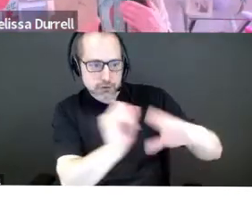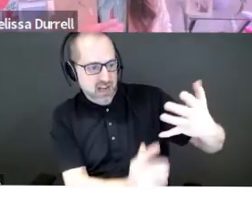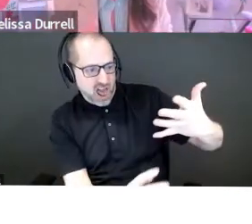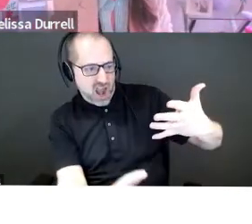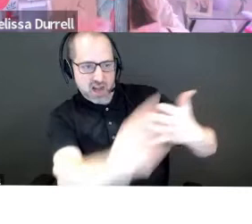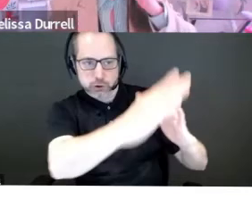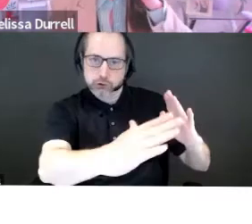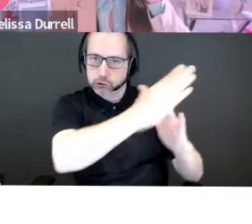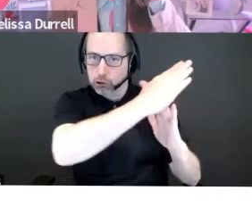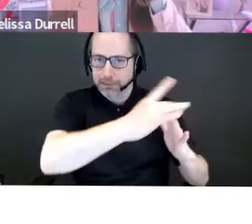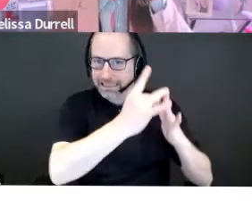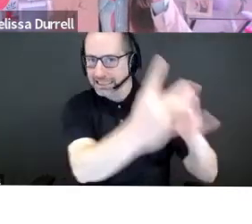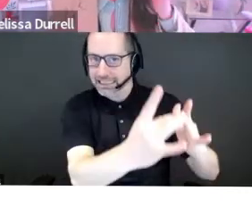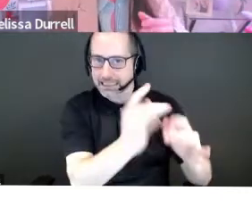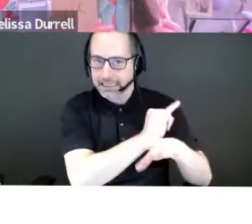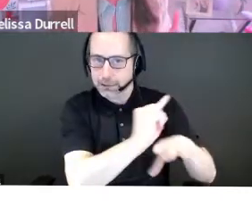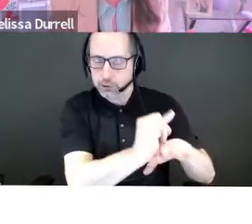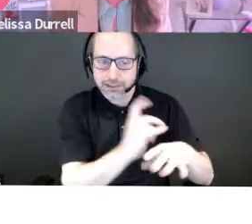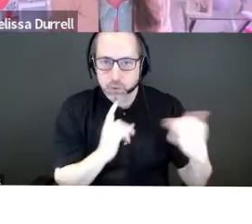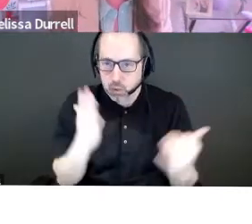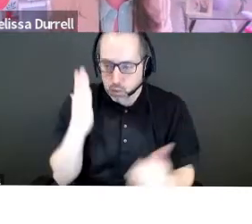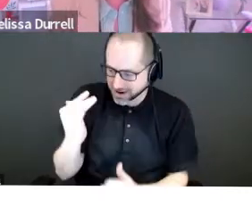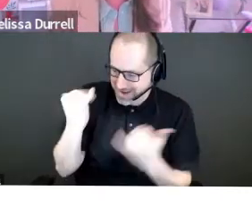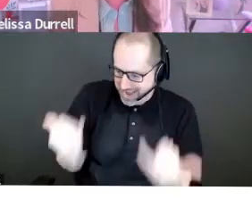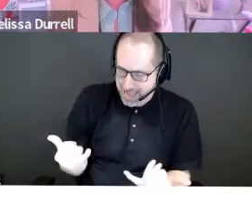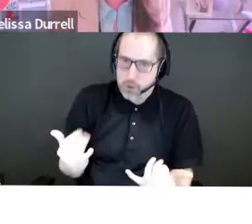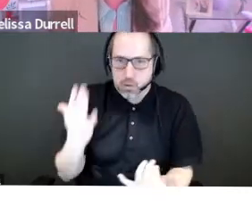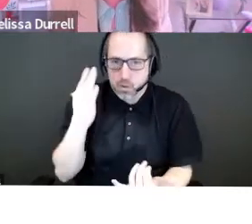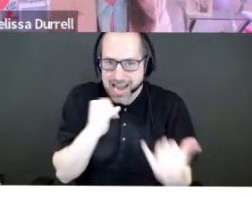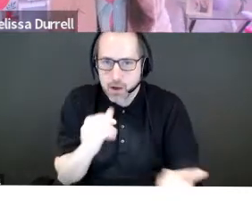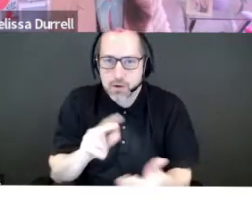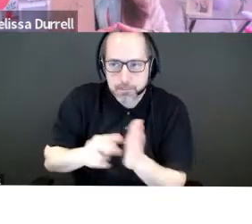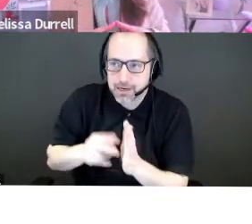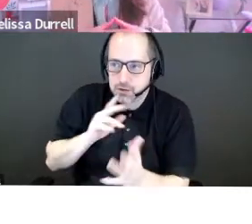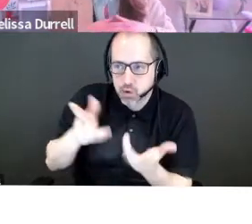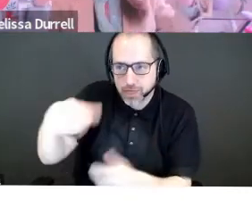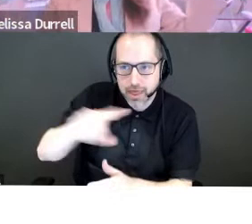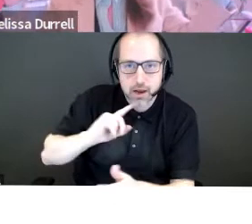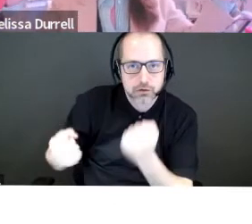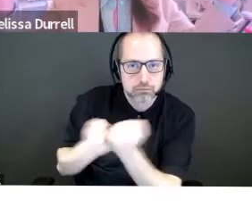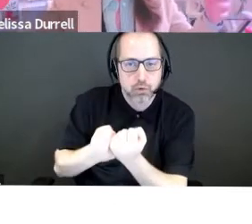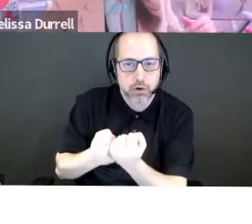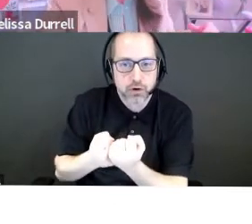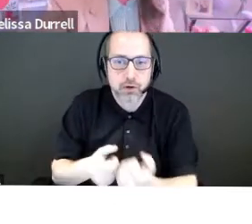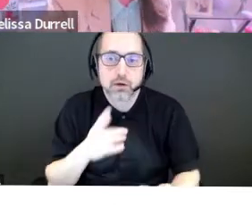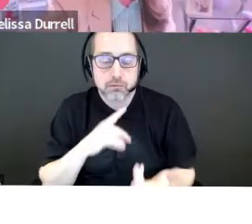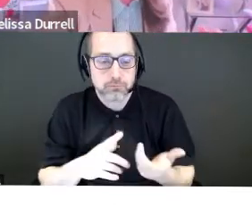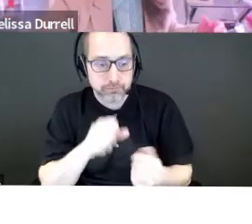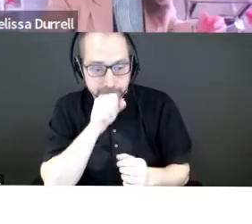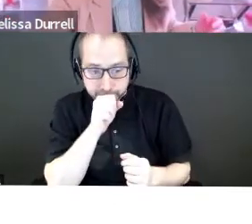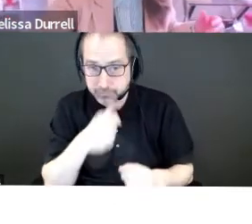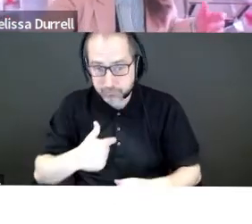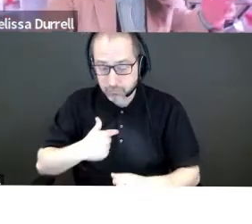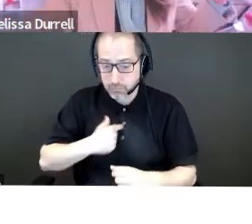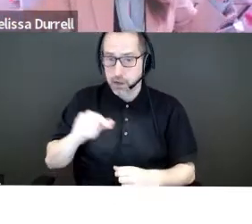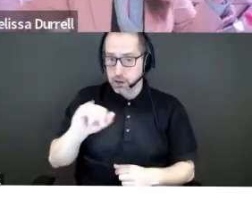right. So why now, and typically with the why now, you're looking for third party validation in that space. So as a former journalist, I'll be the